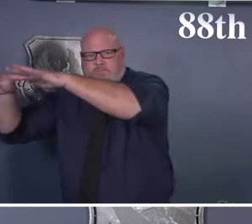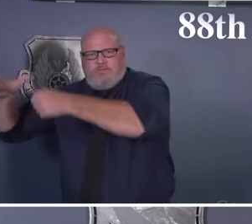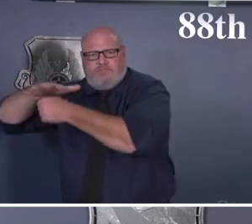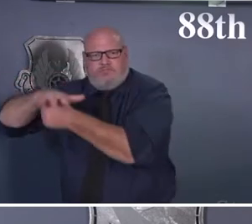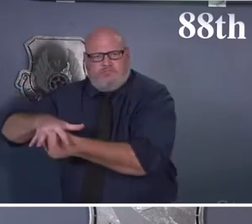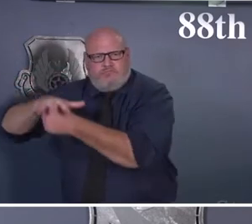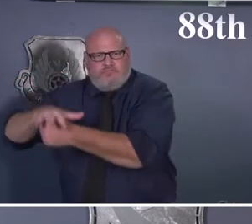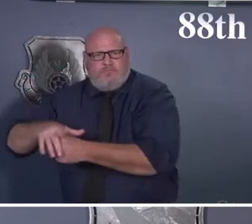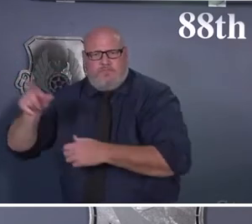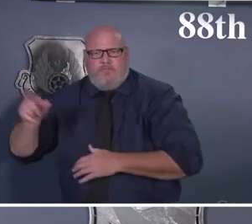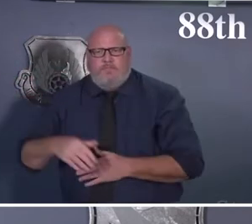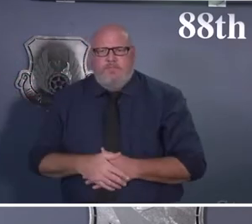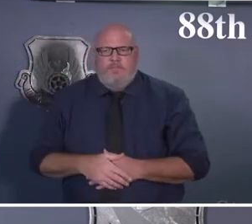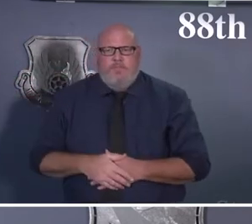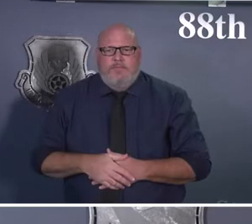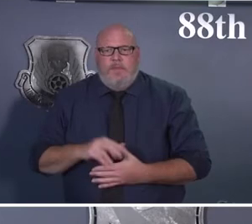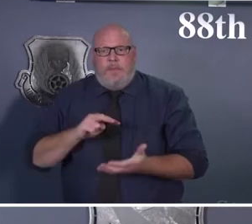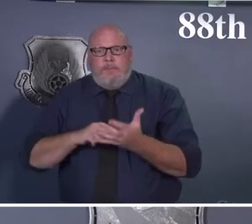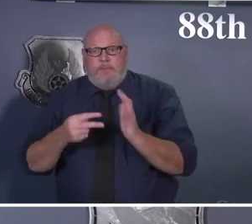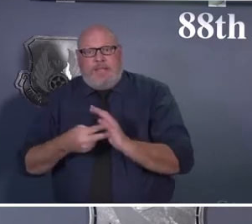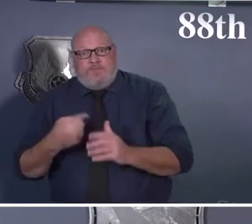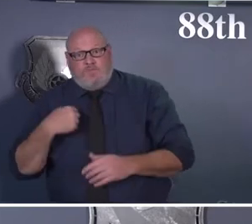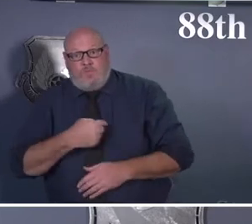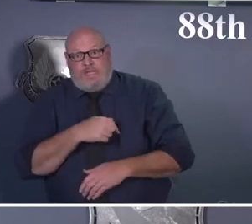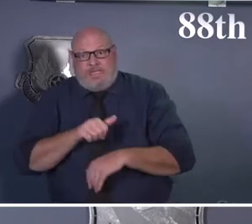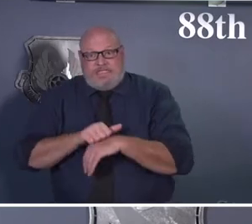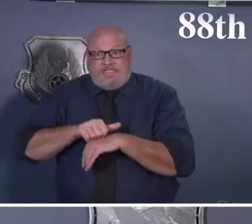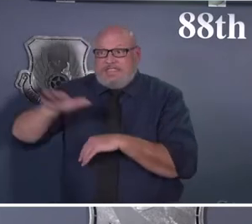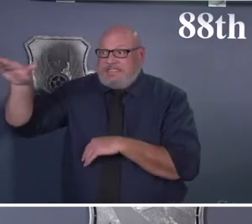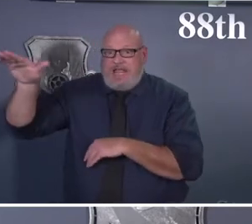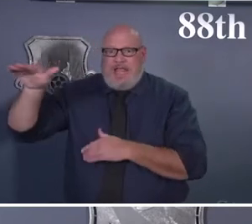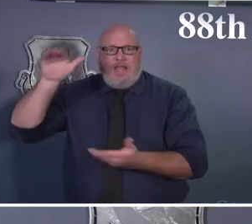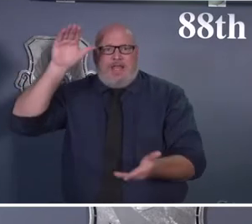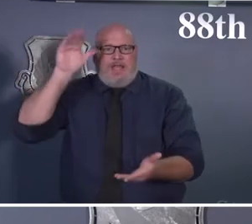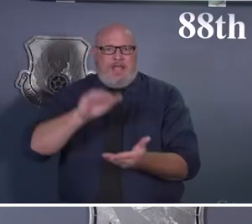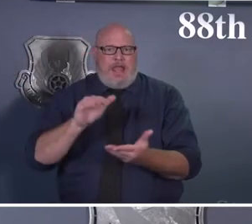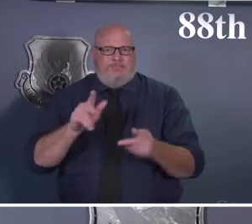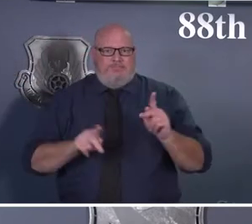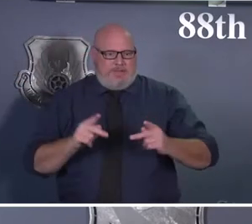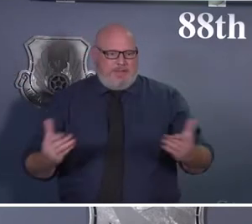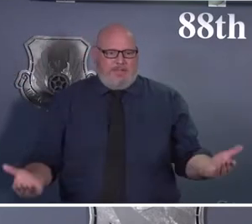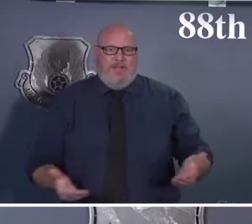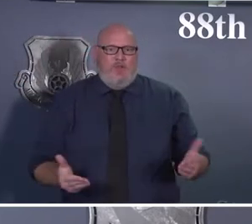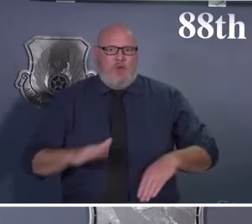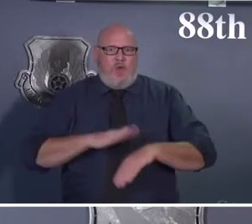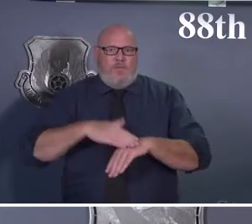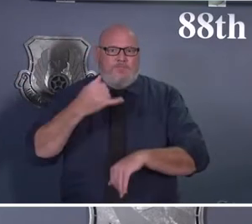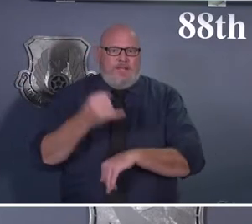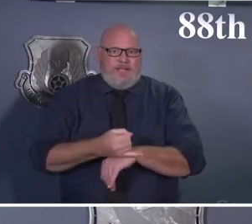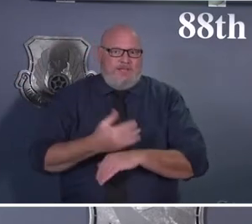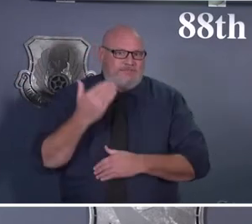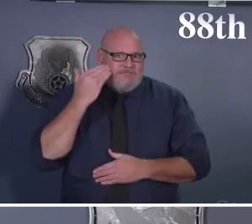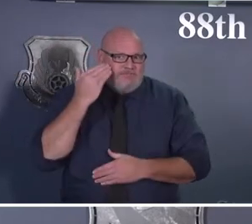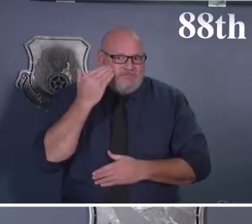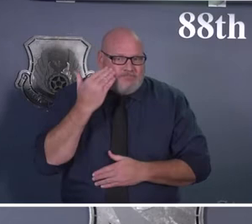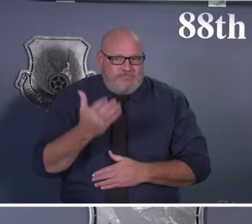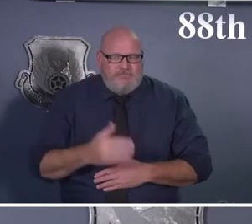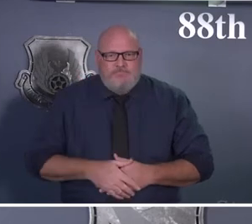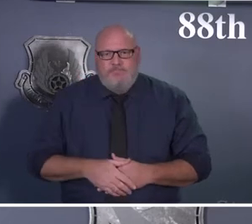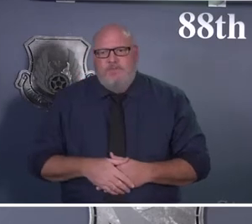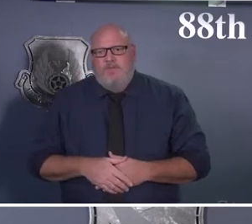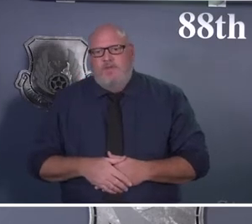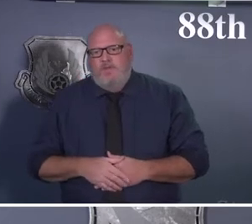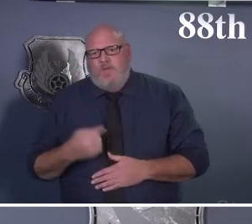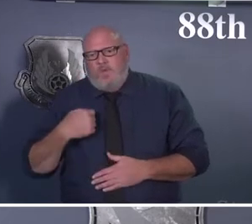what we can do as an organization. Further, we stand ready if called upon to deploy members across the globe in